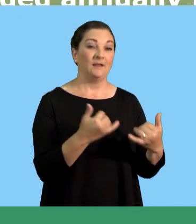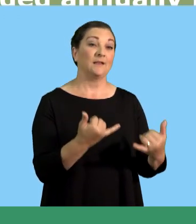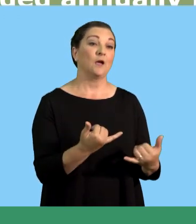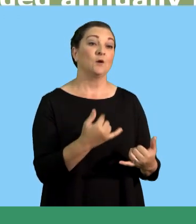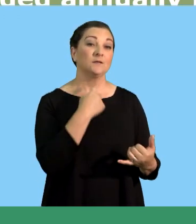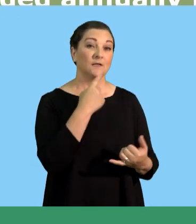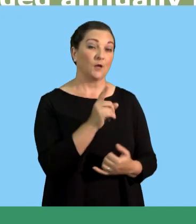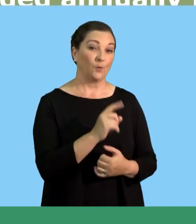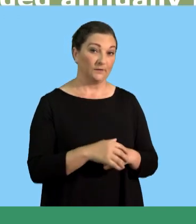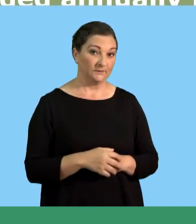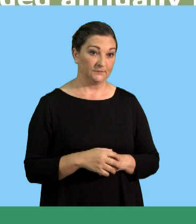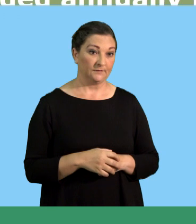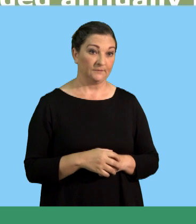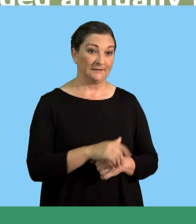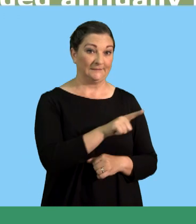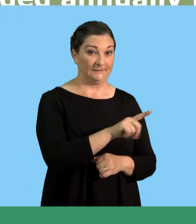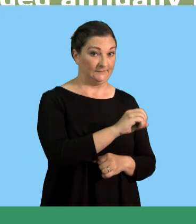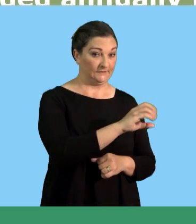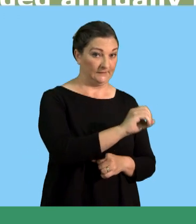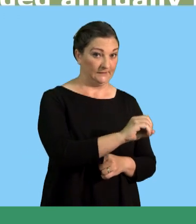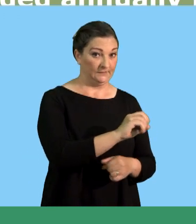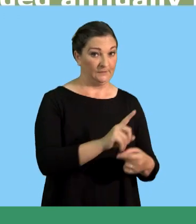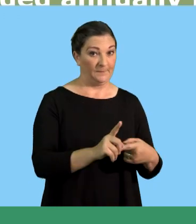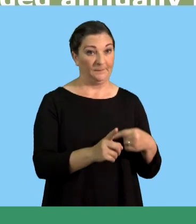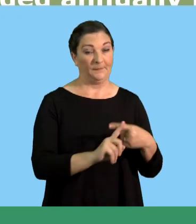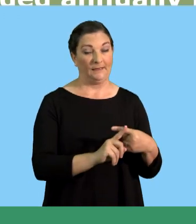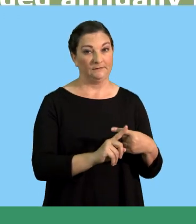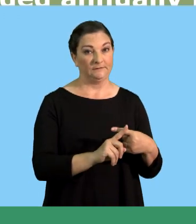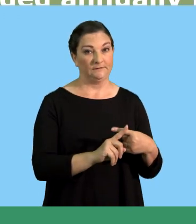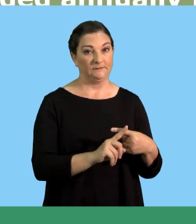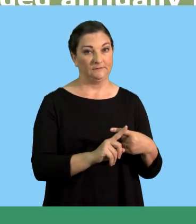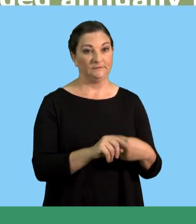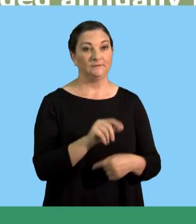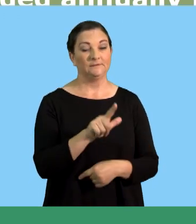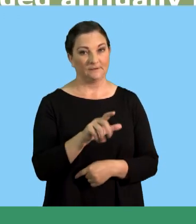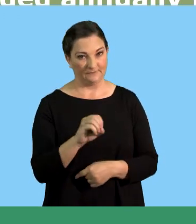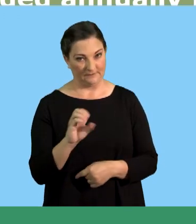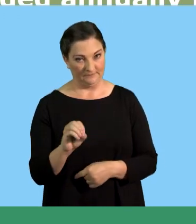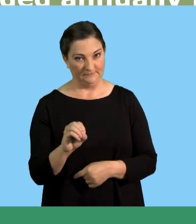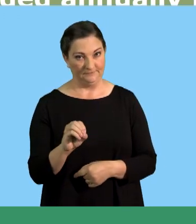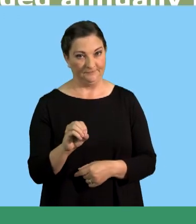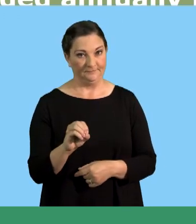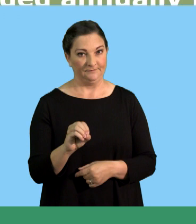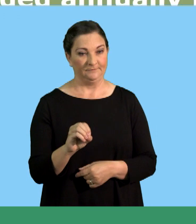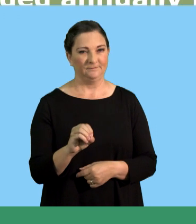is our new formula. Then, convert and say now, 700 plus